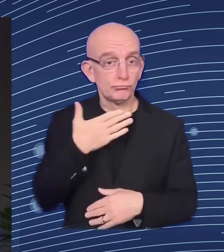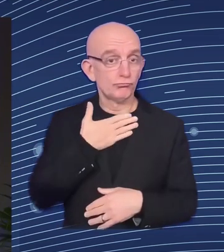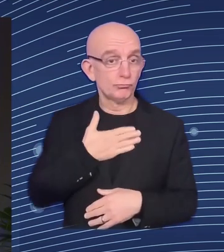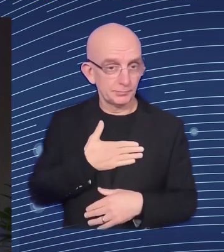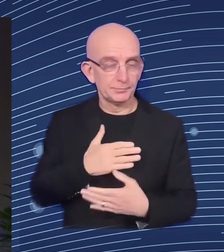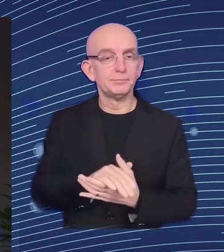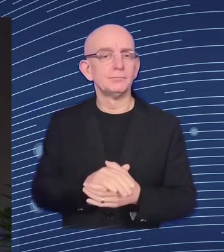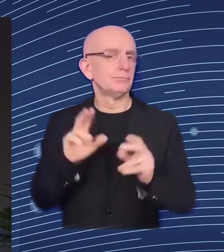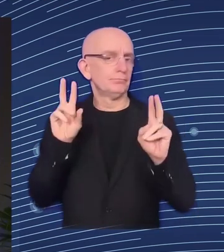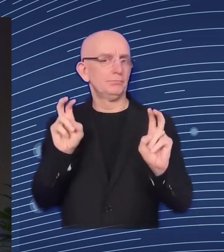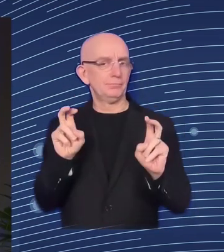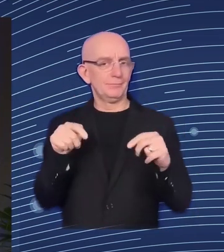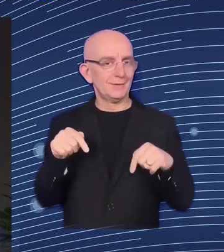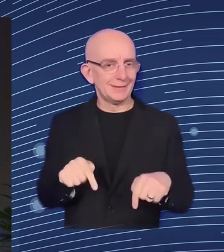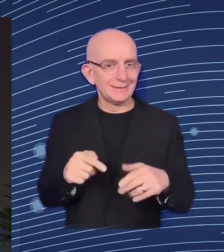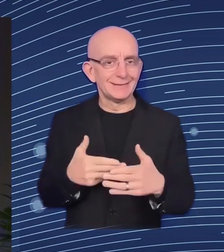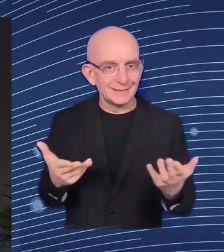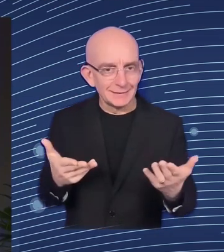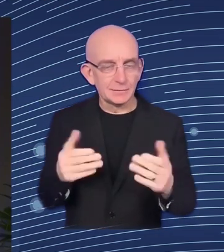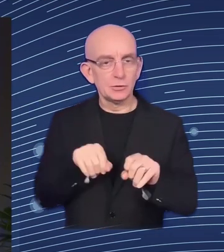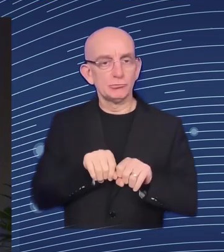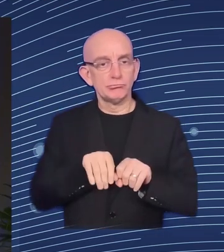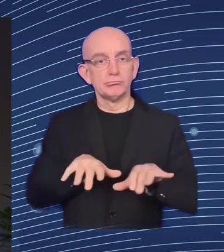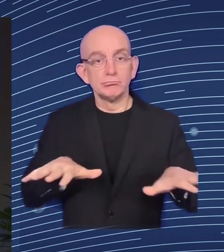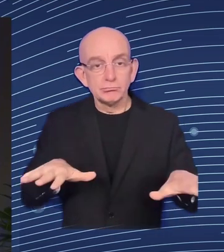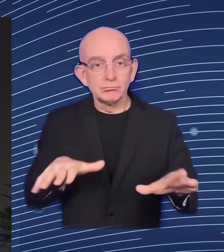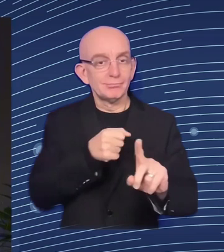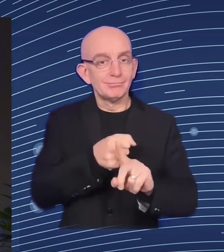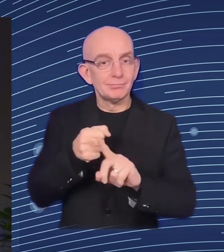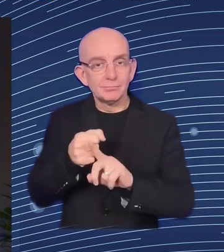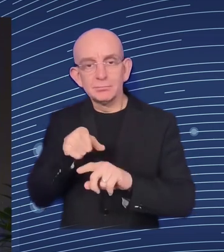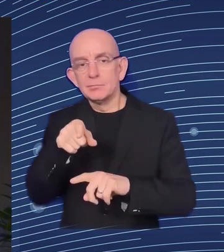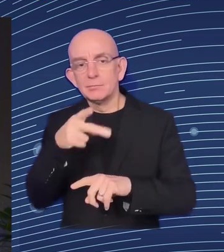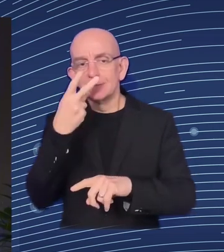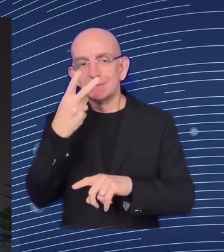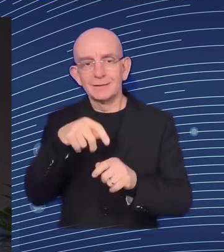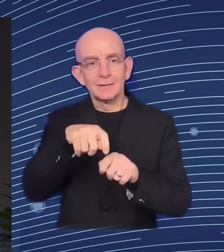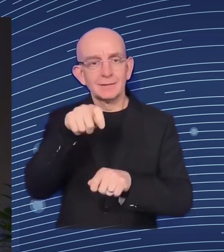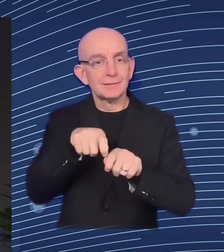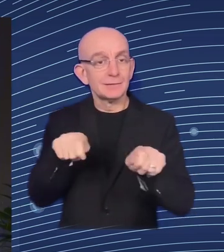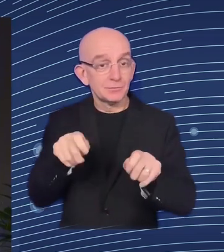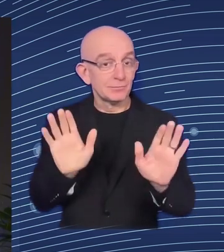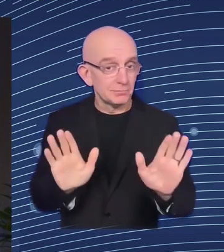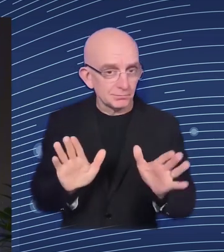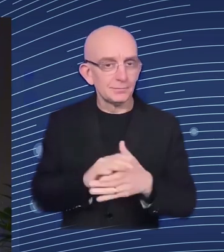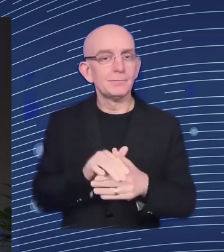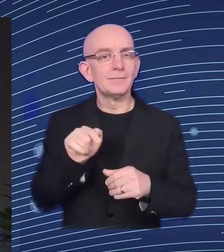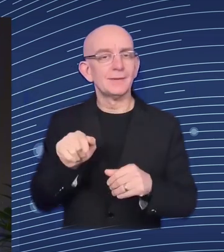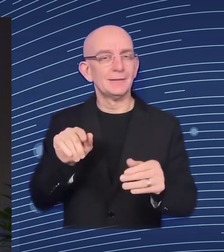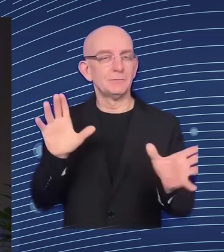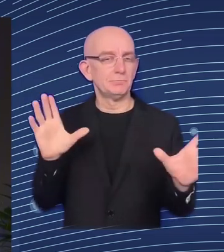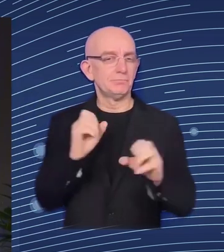and you should learn this acronym because we will be using it a lot today. So, distributional impact assessment.